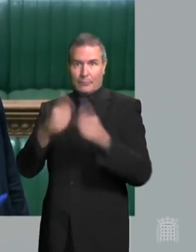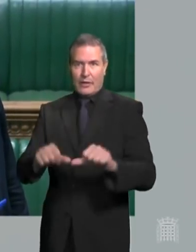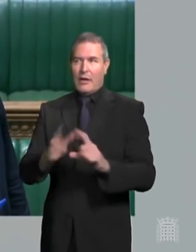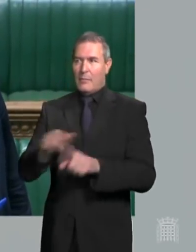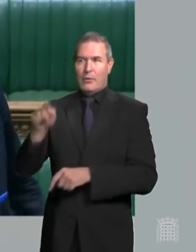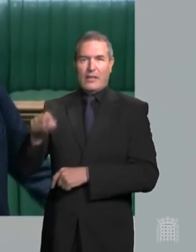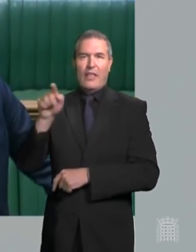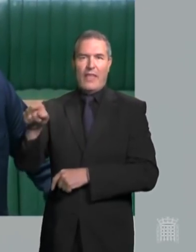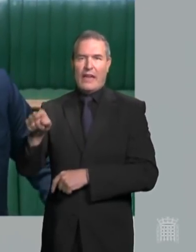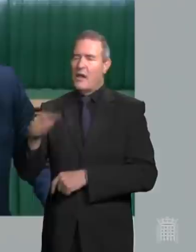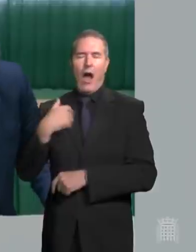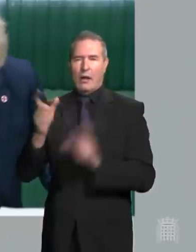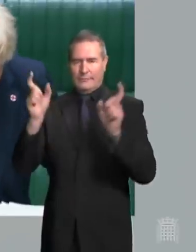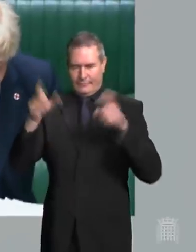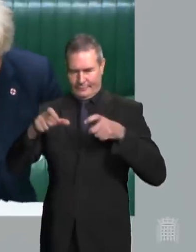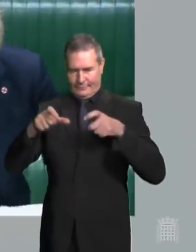they're invertebrate.